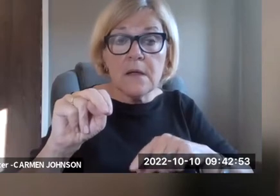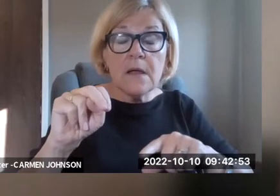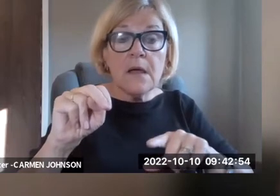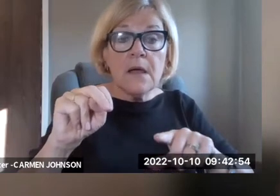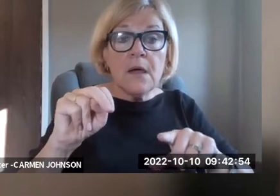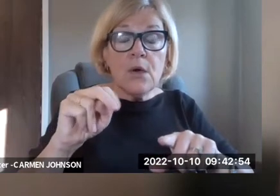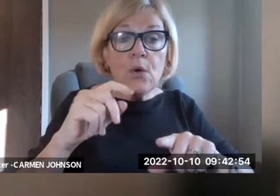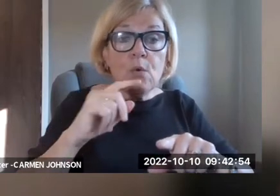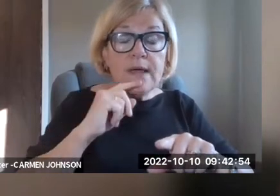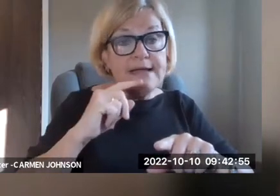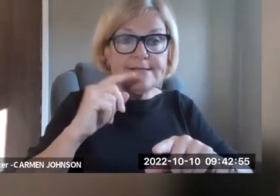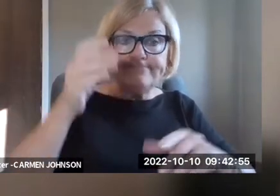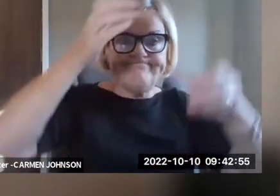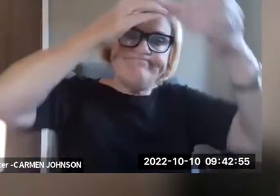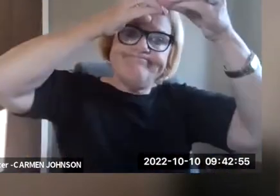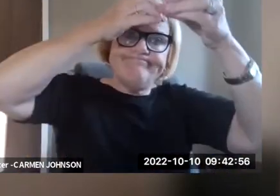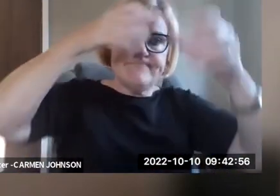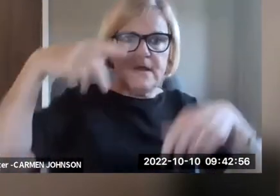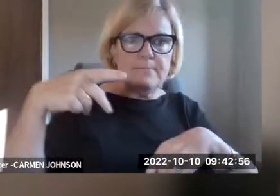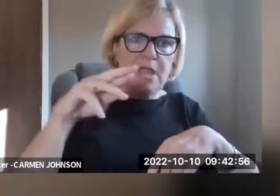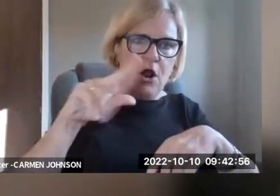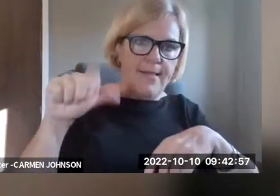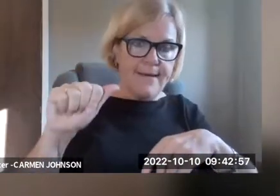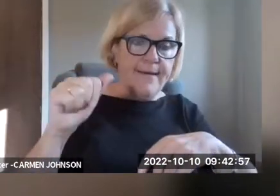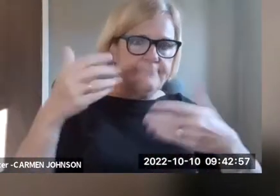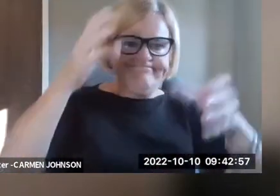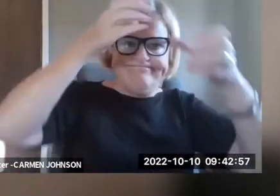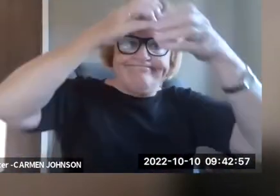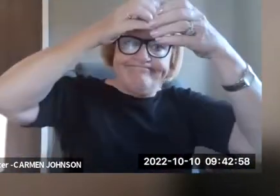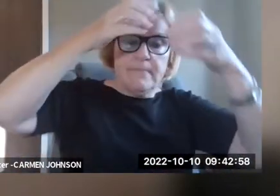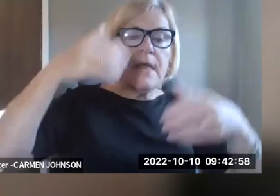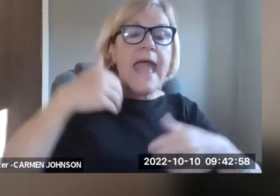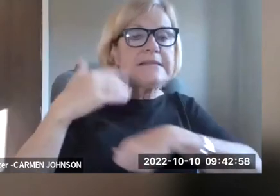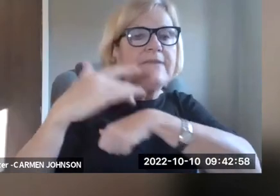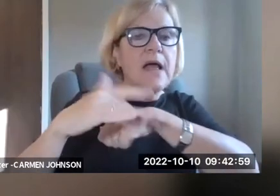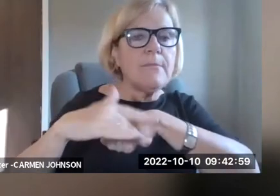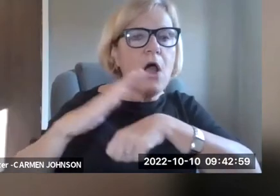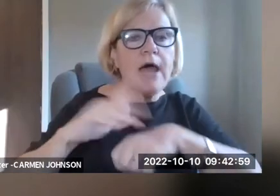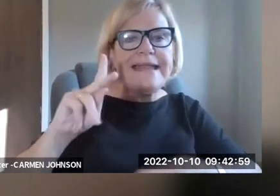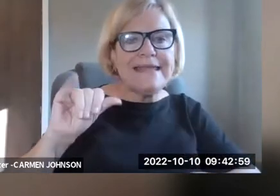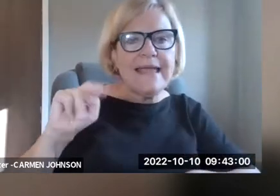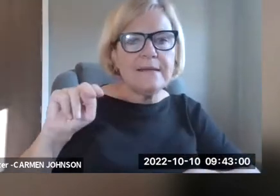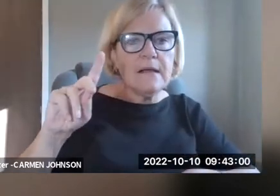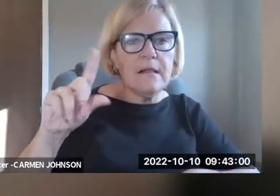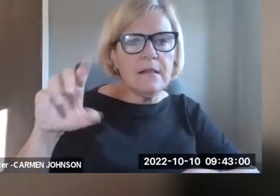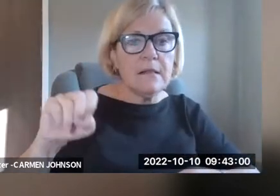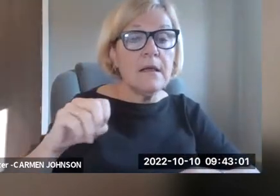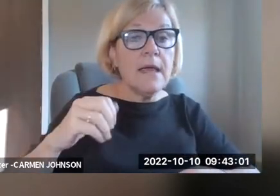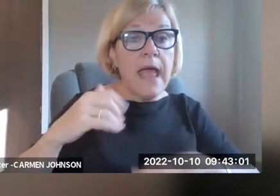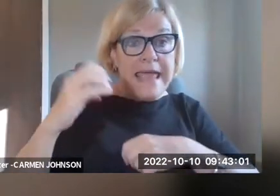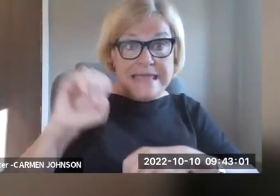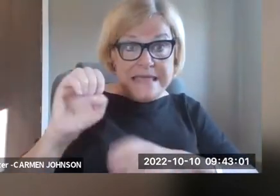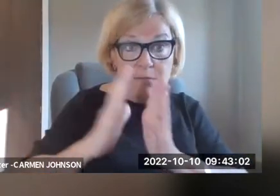perhaps many people here know, but John Boston, um, who, uh, is the guru of all things